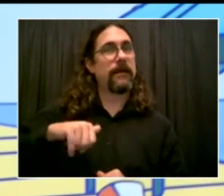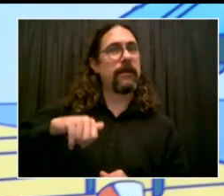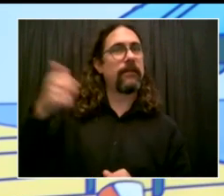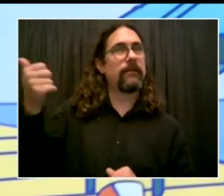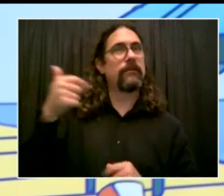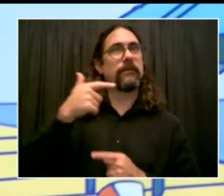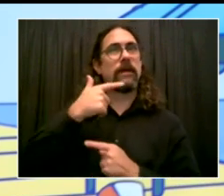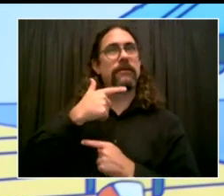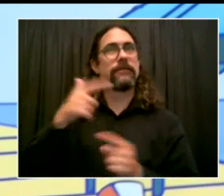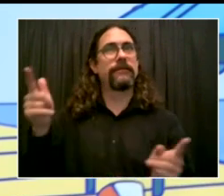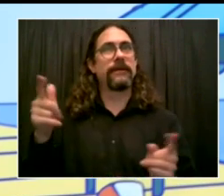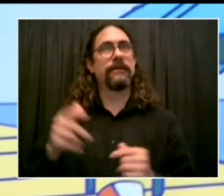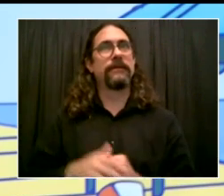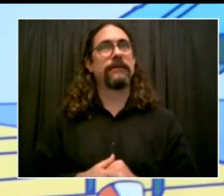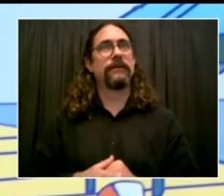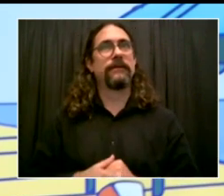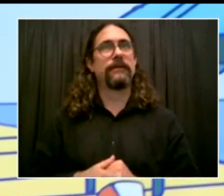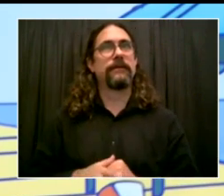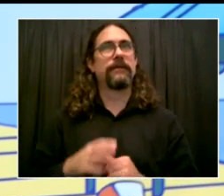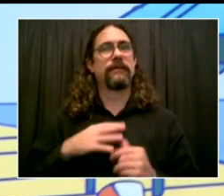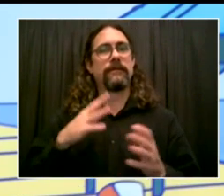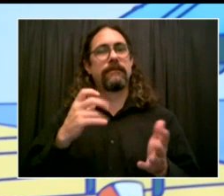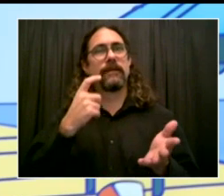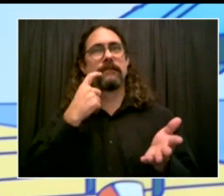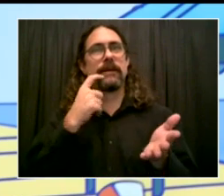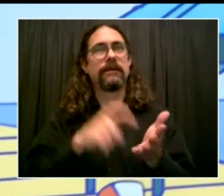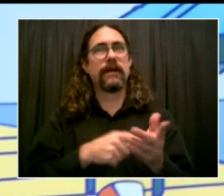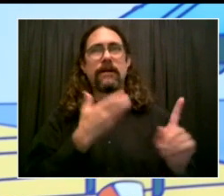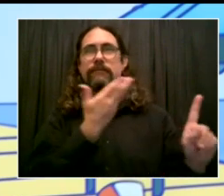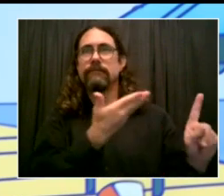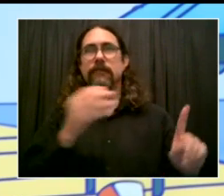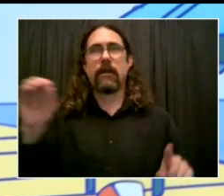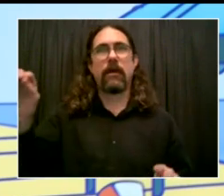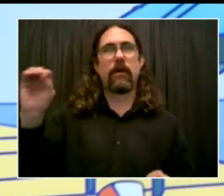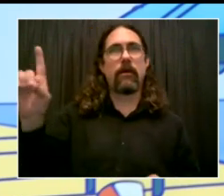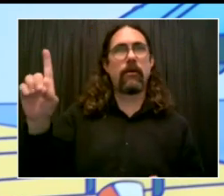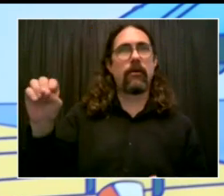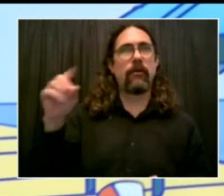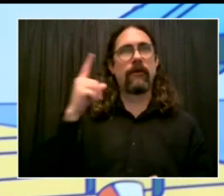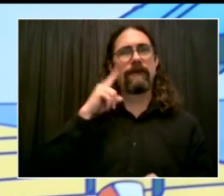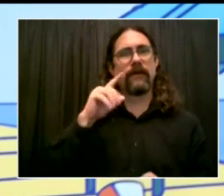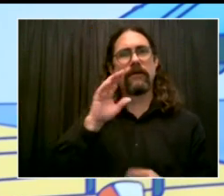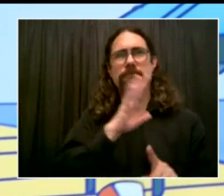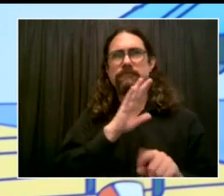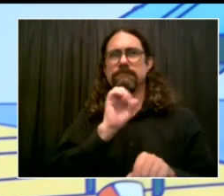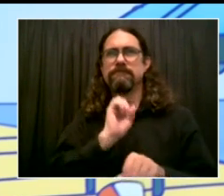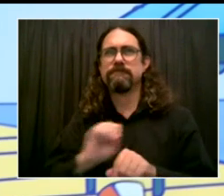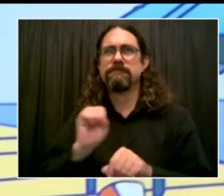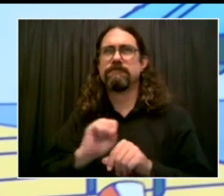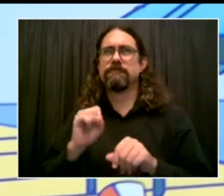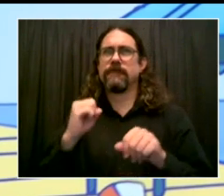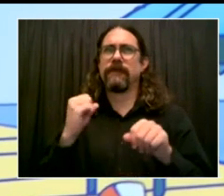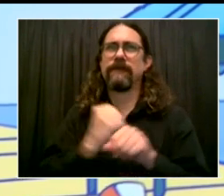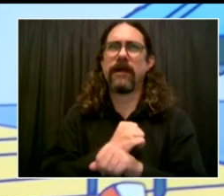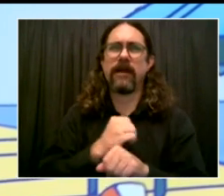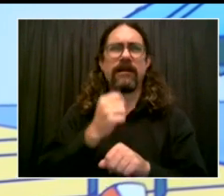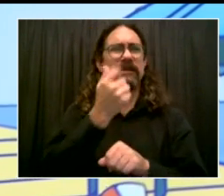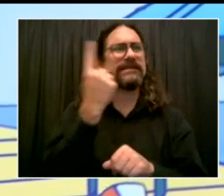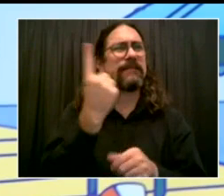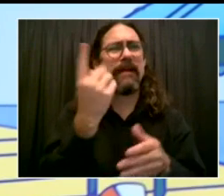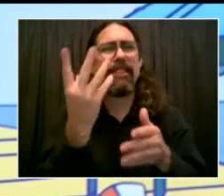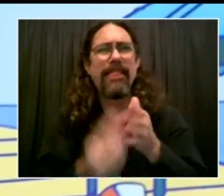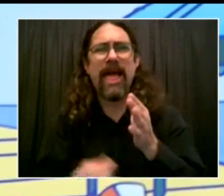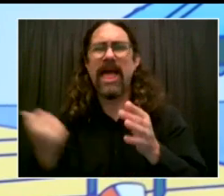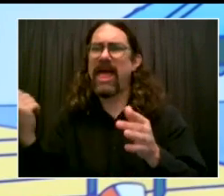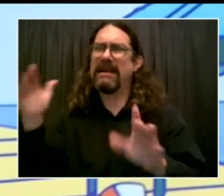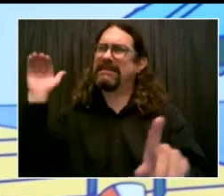a need, and he had a vision, and he's putting some of the resources that he has in his command into it, and we